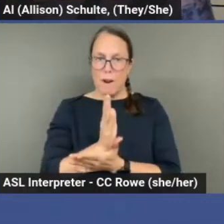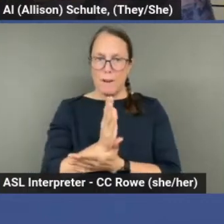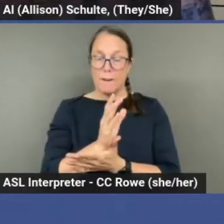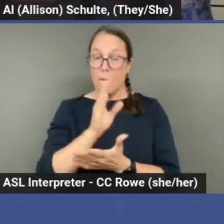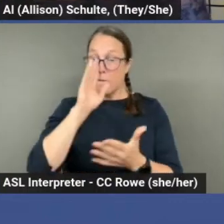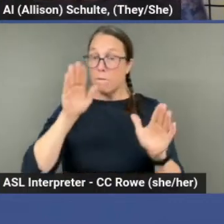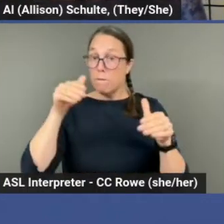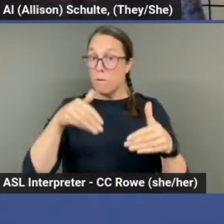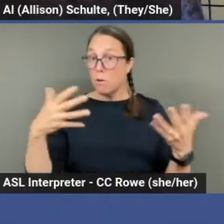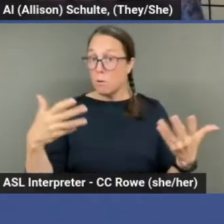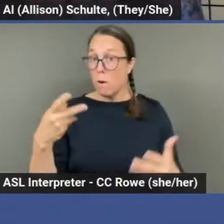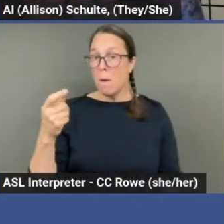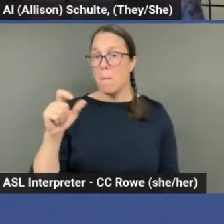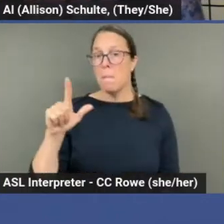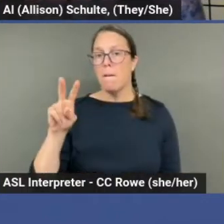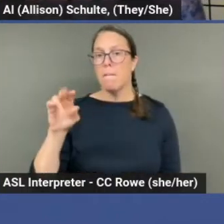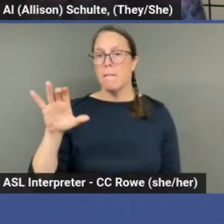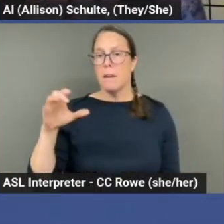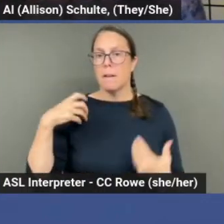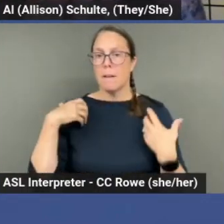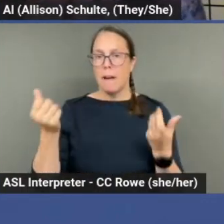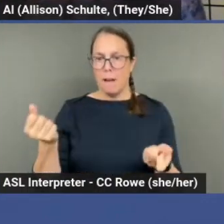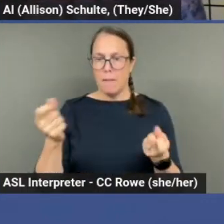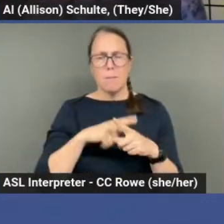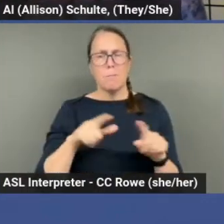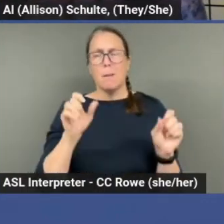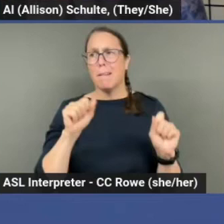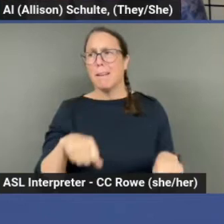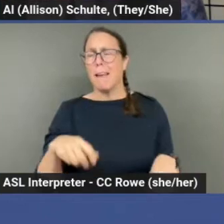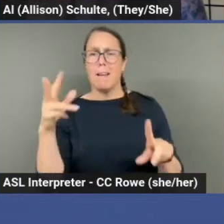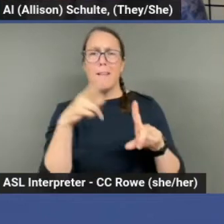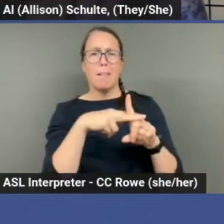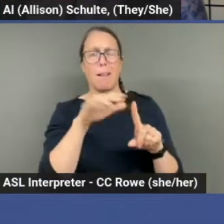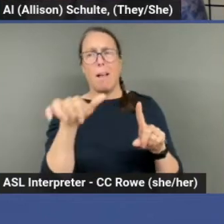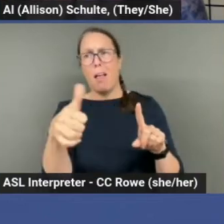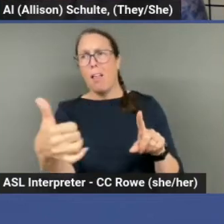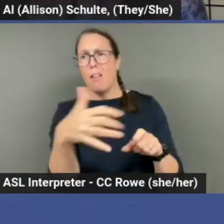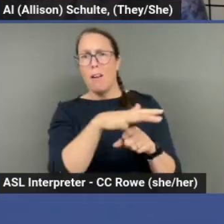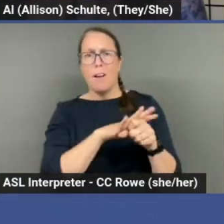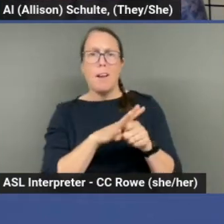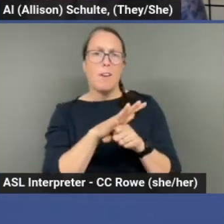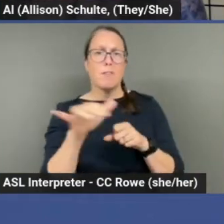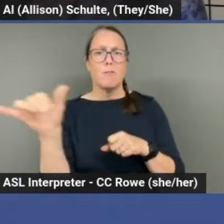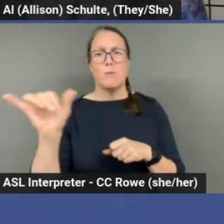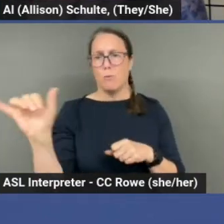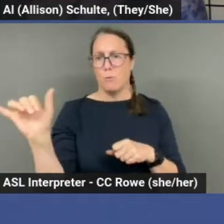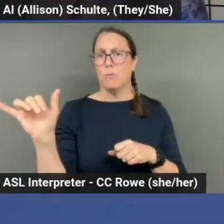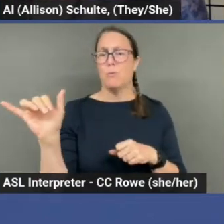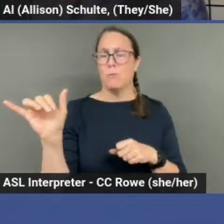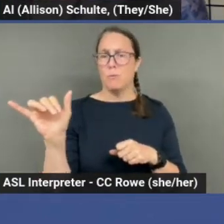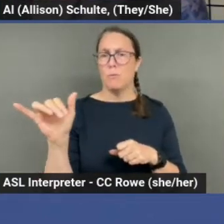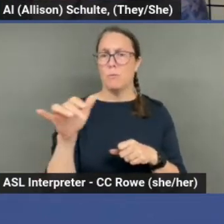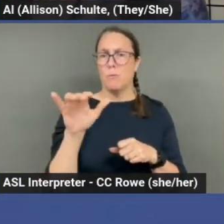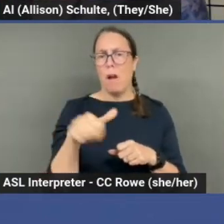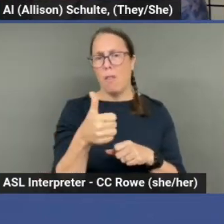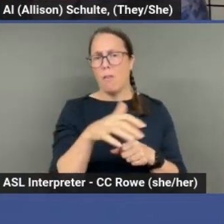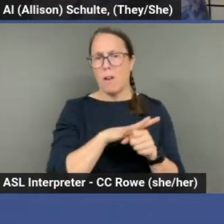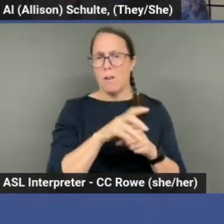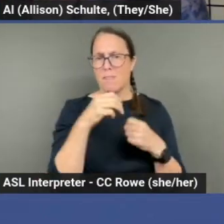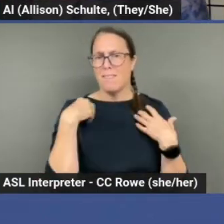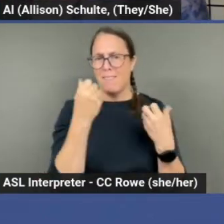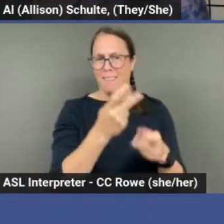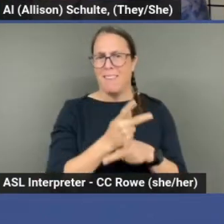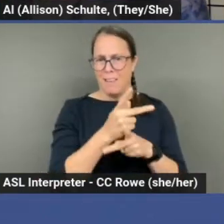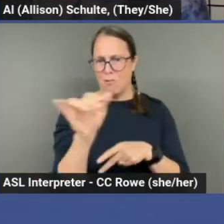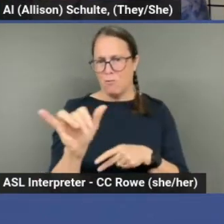pelvic health, but, um, could be applicable in other areas of healthcare. So, um, you can read through these